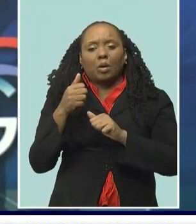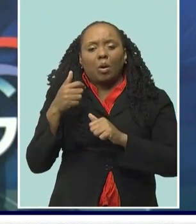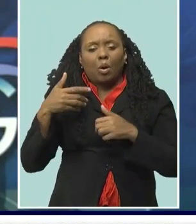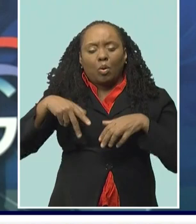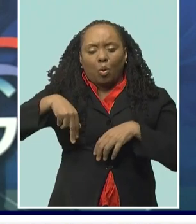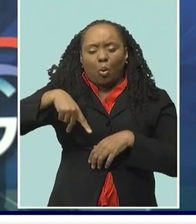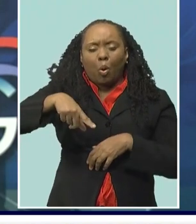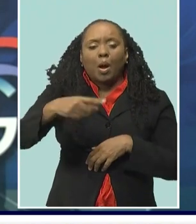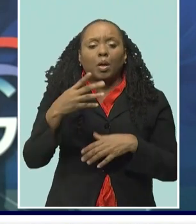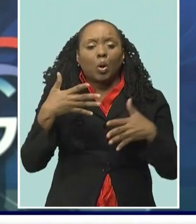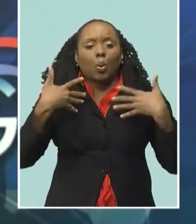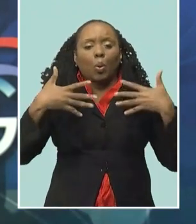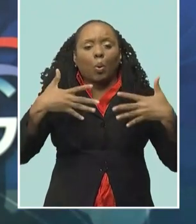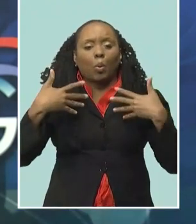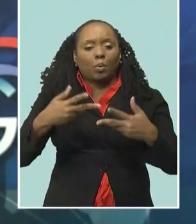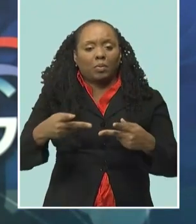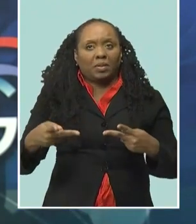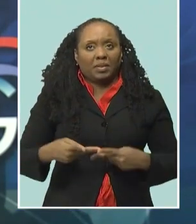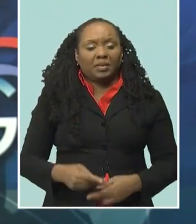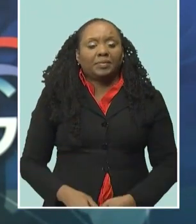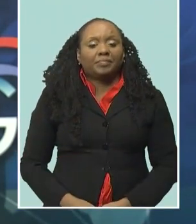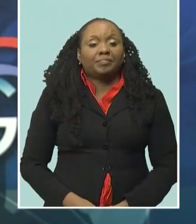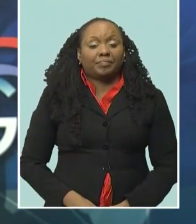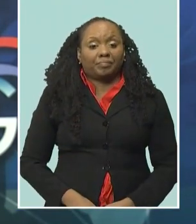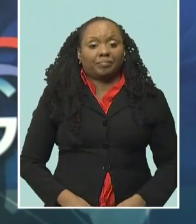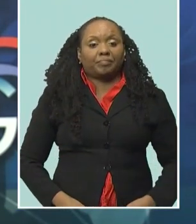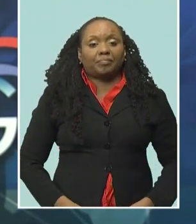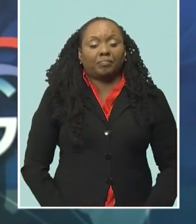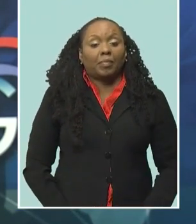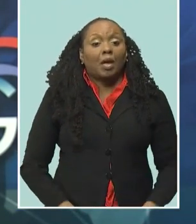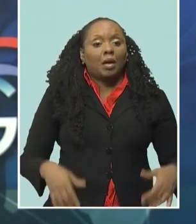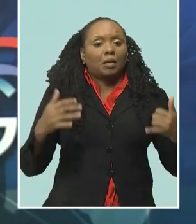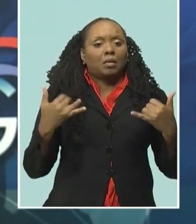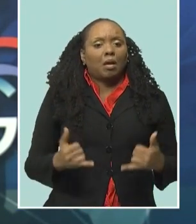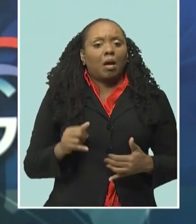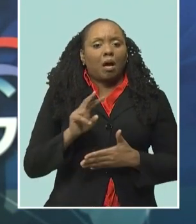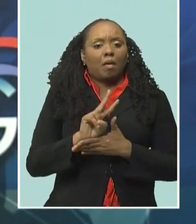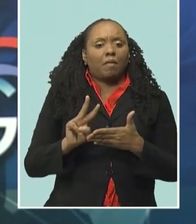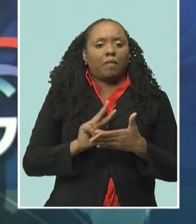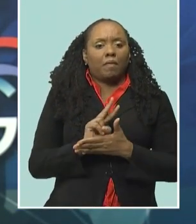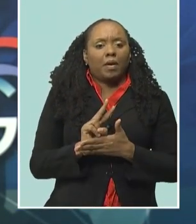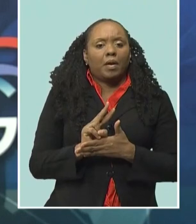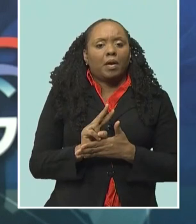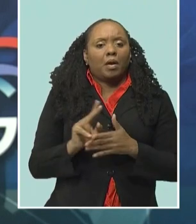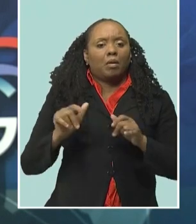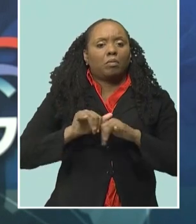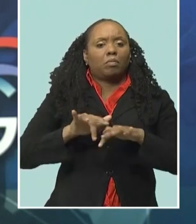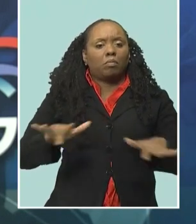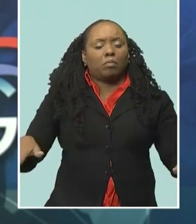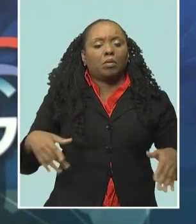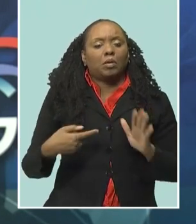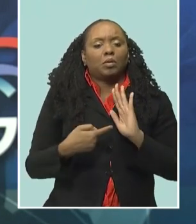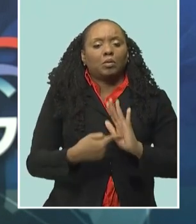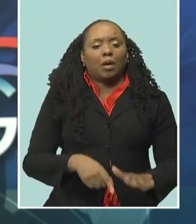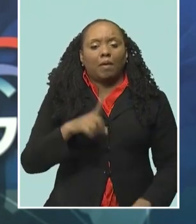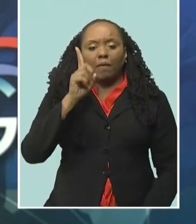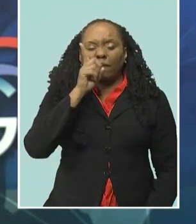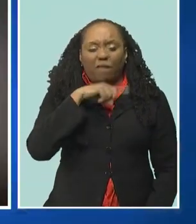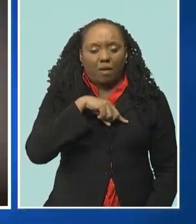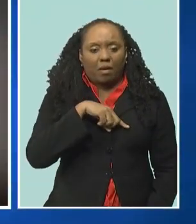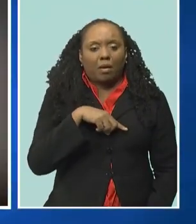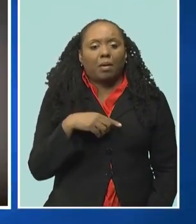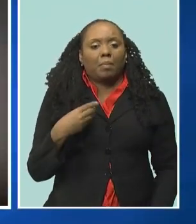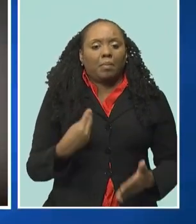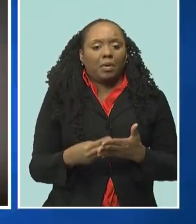issued a statement in response to a video circulating purporting to show a counterfeit bill from the newest series of banknotes. The bank